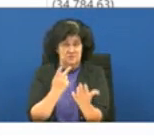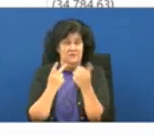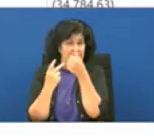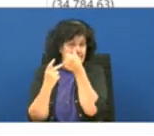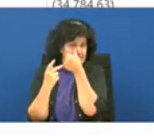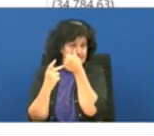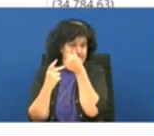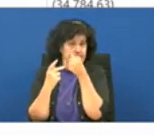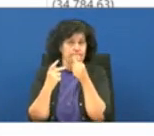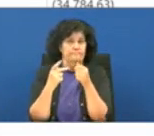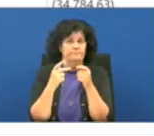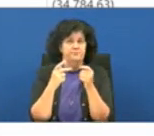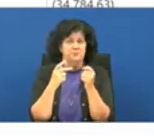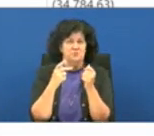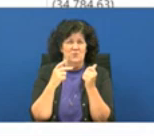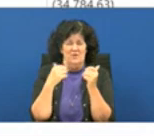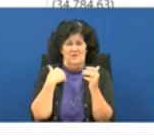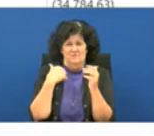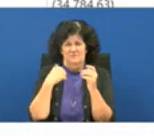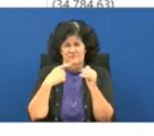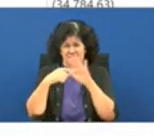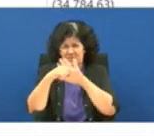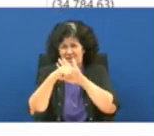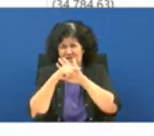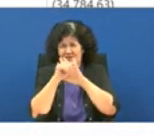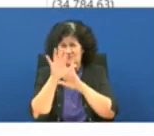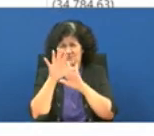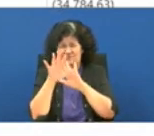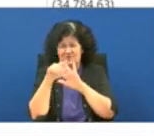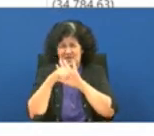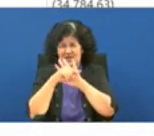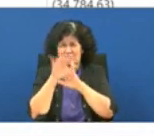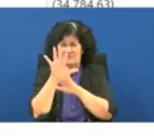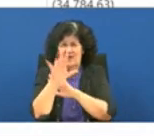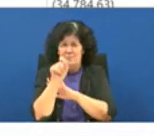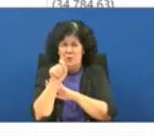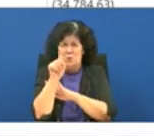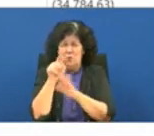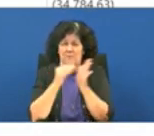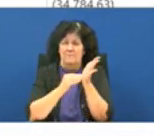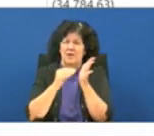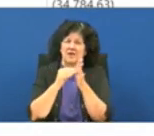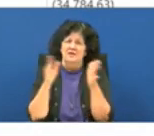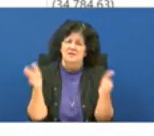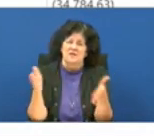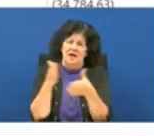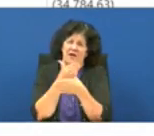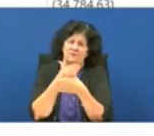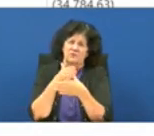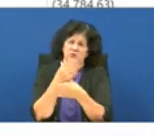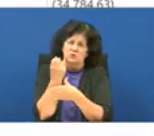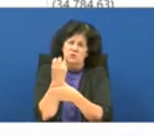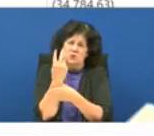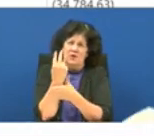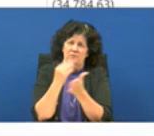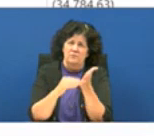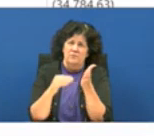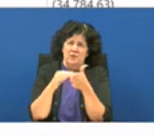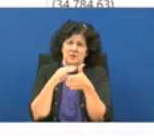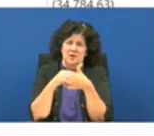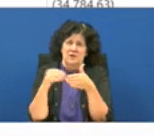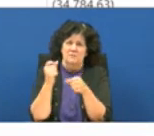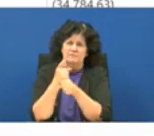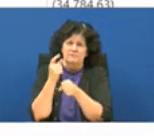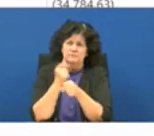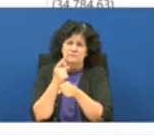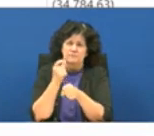the little screens in a way but it's it's a negative 5.1 million dollars it averages about 12 million dollars a year